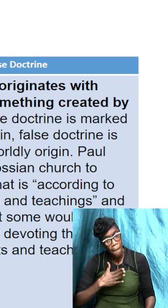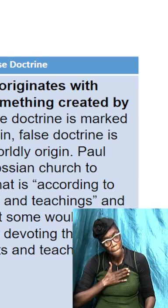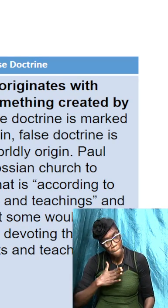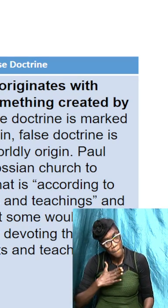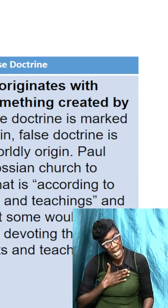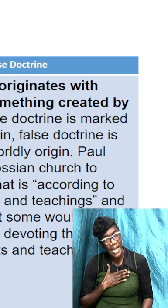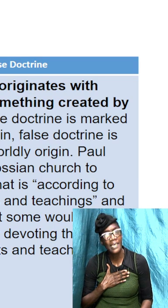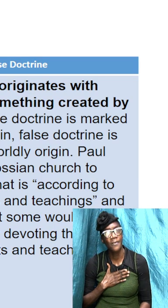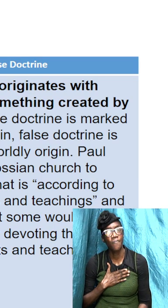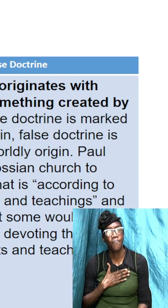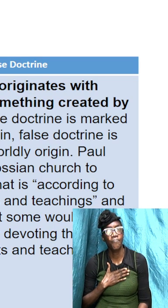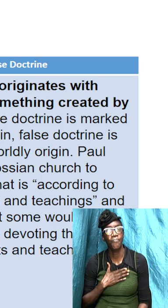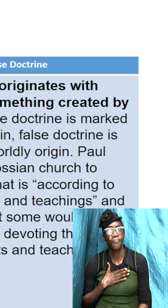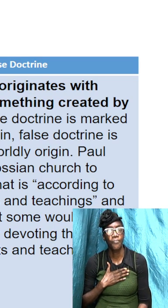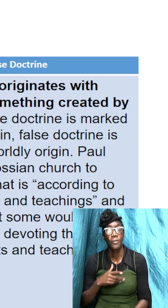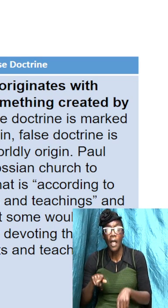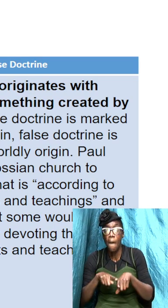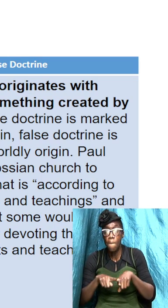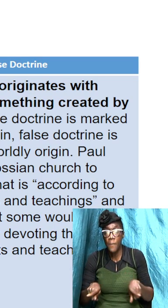teaching